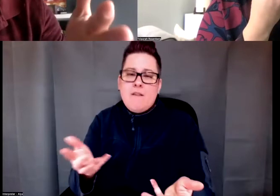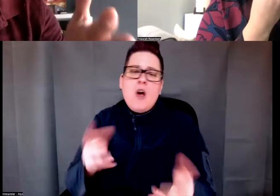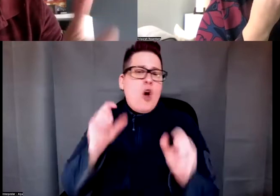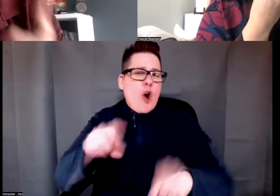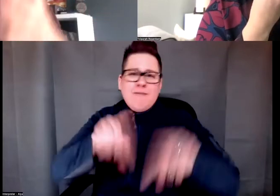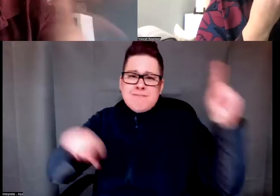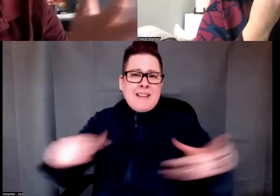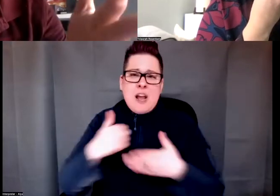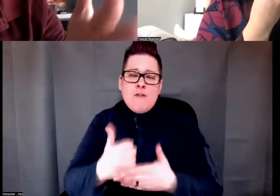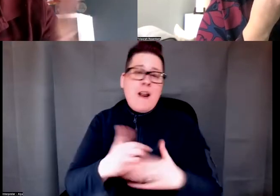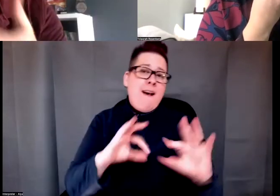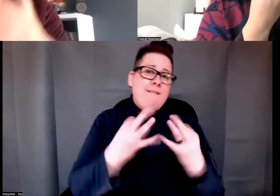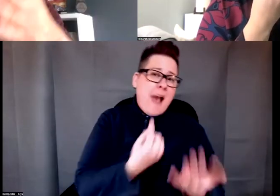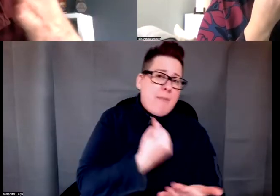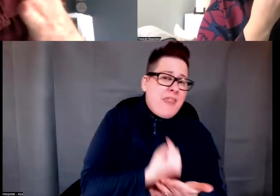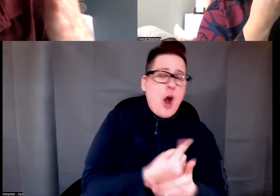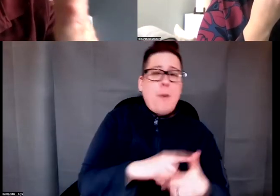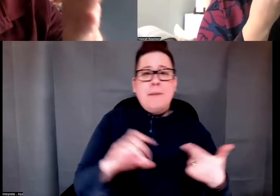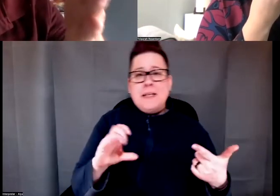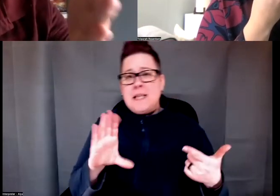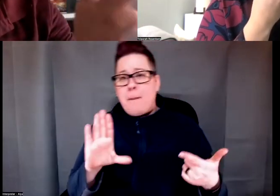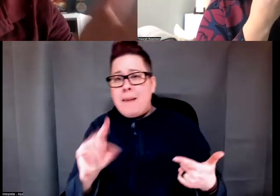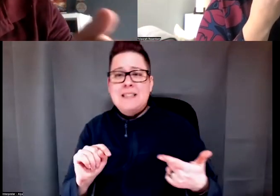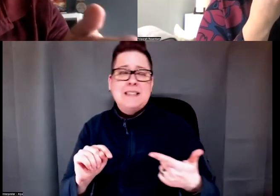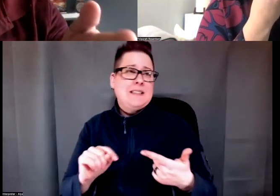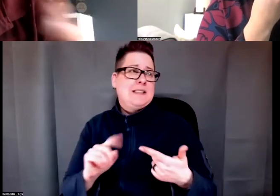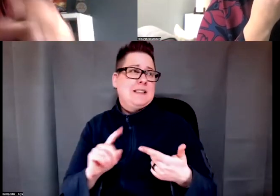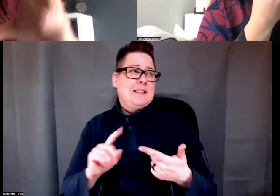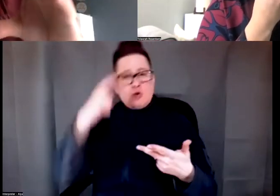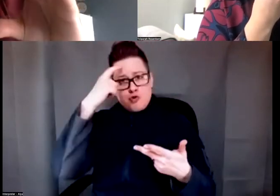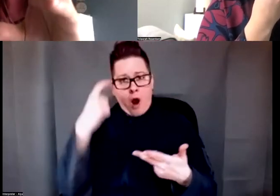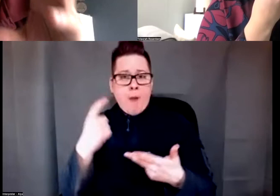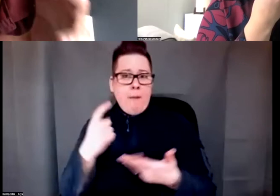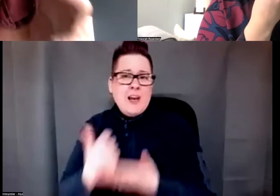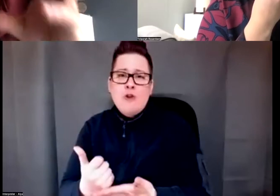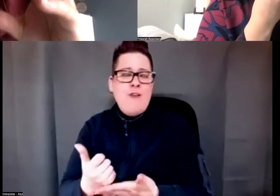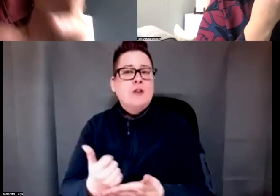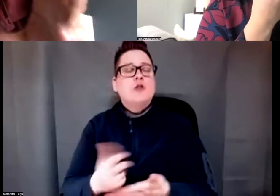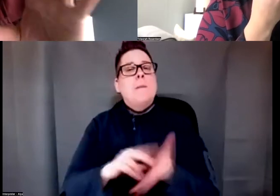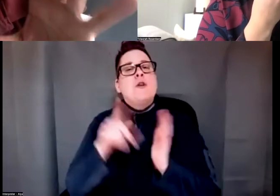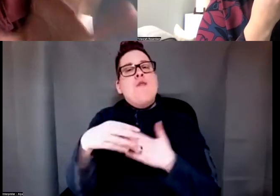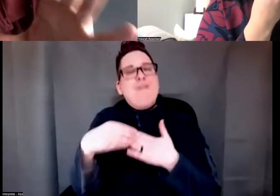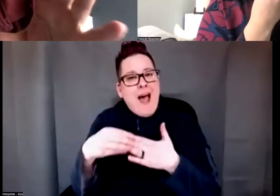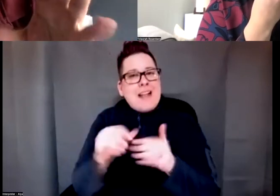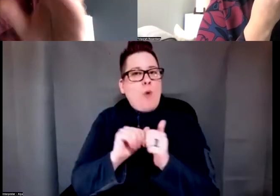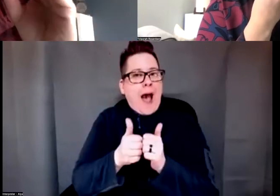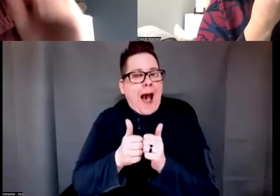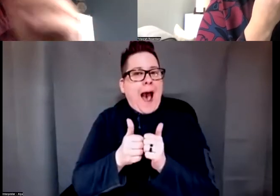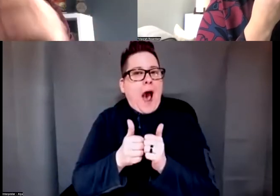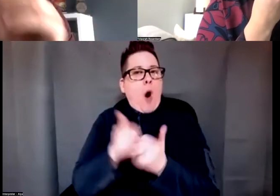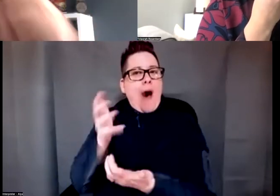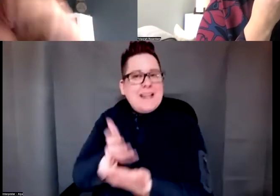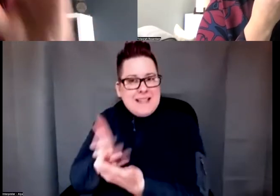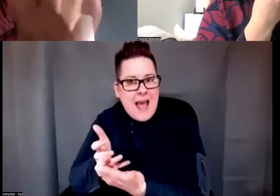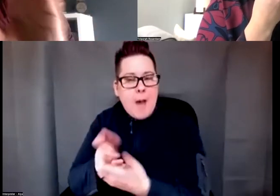family therapy intervention, CVT, trauma interventions. So be very flexible in the way you adapt it, but